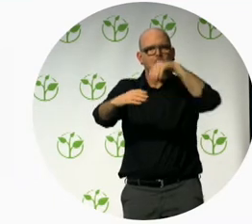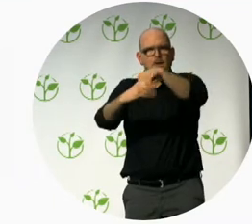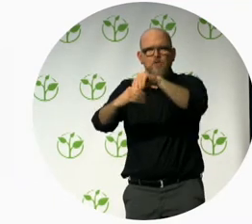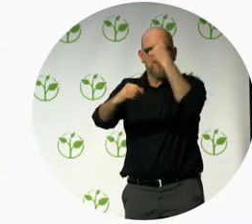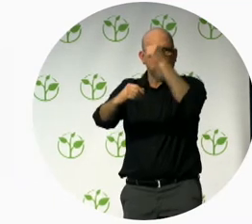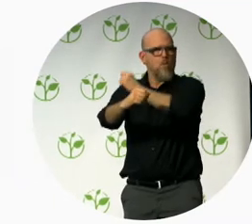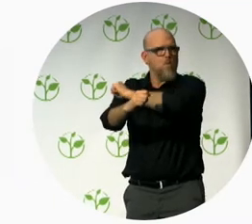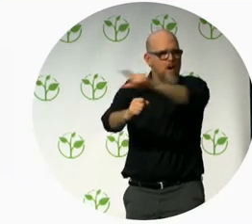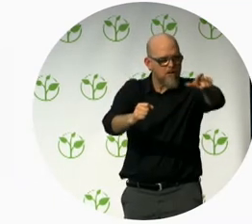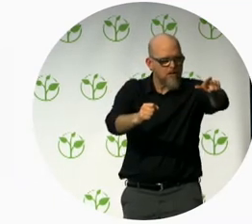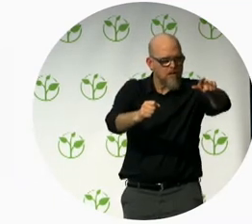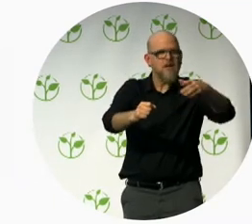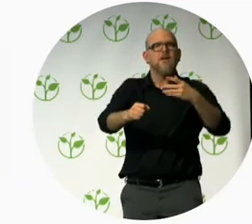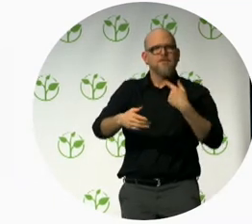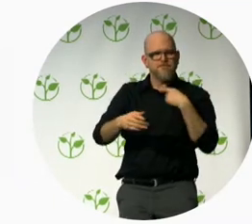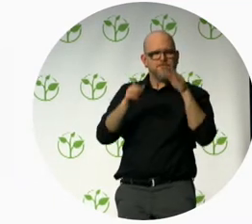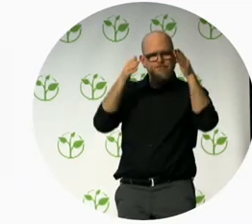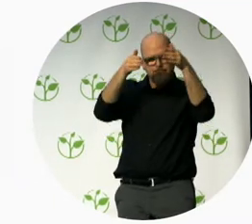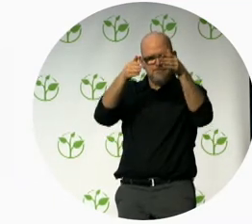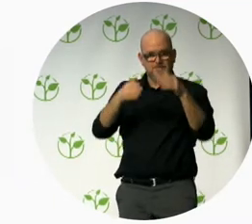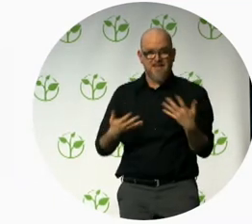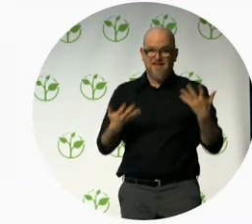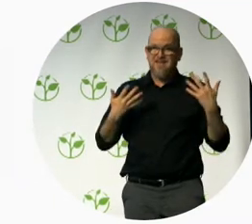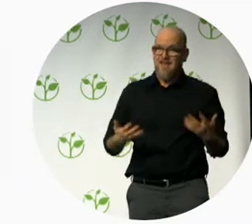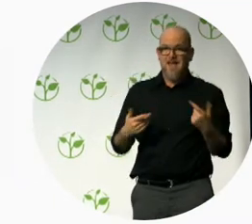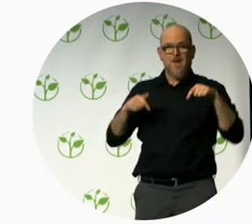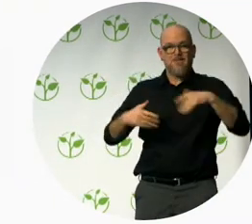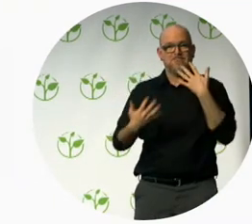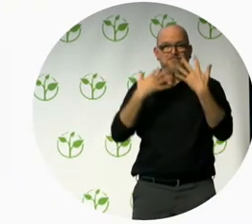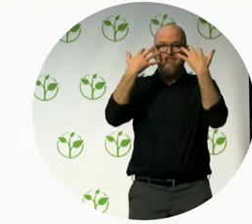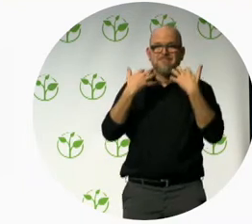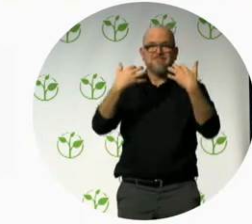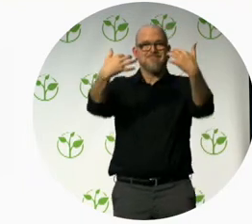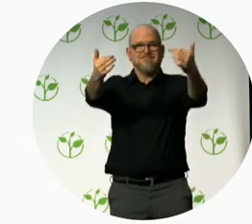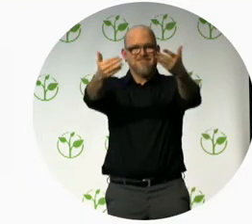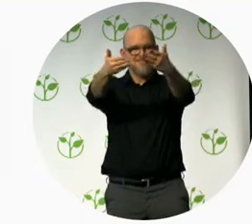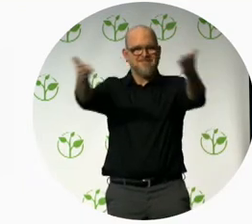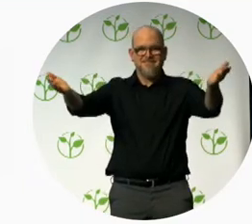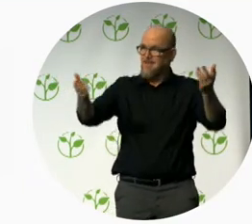the Zero Project conference 2018 emphasized on accessibility.